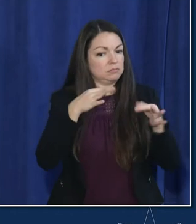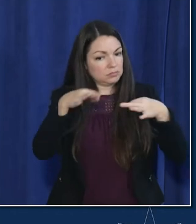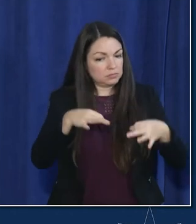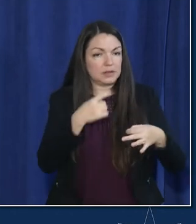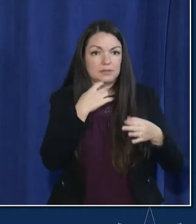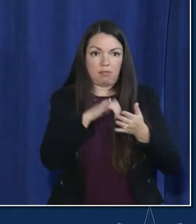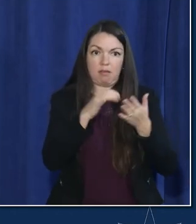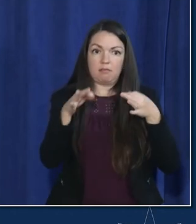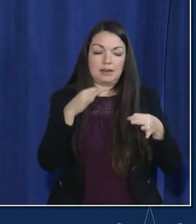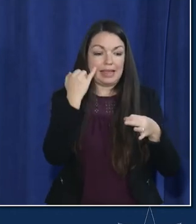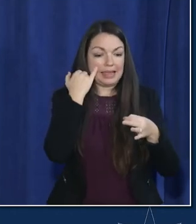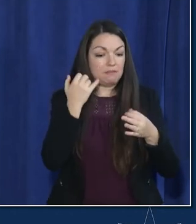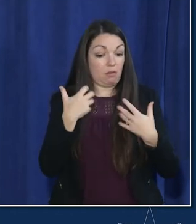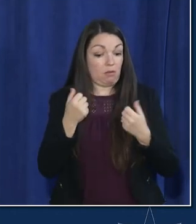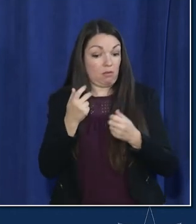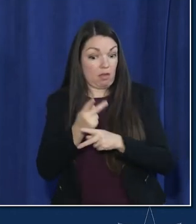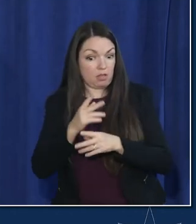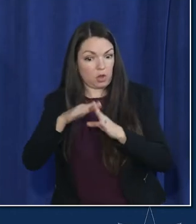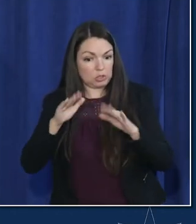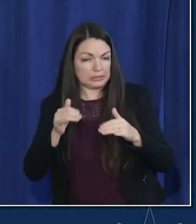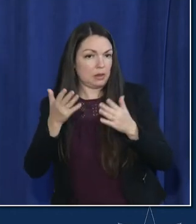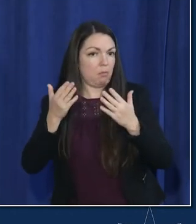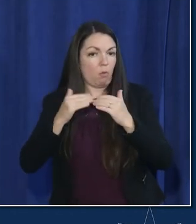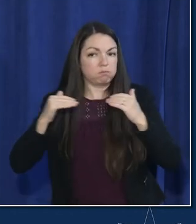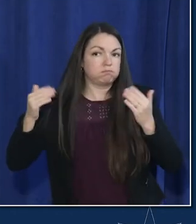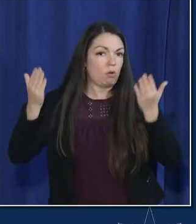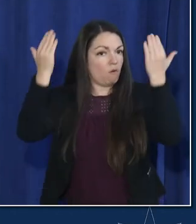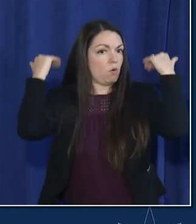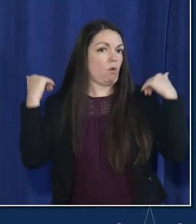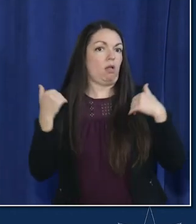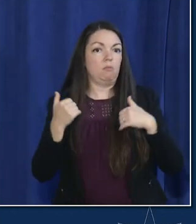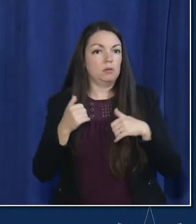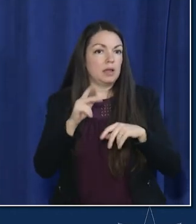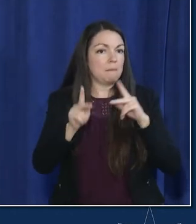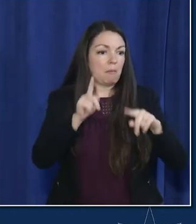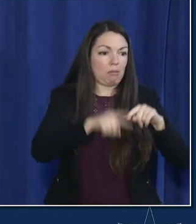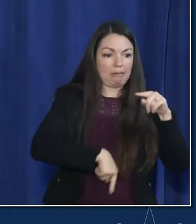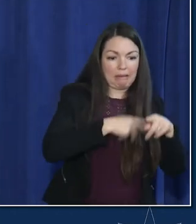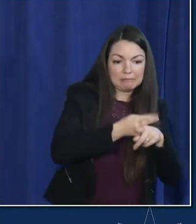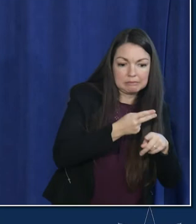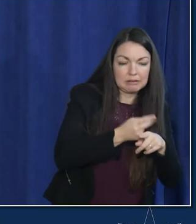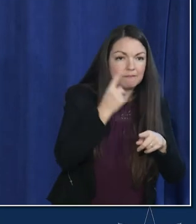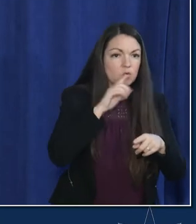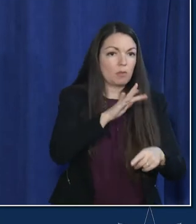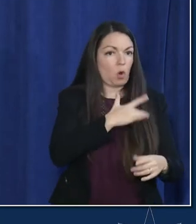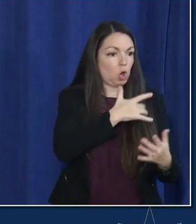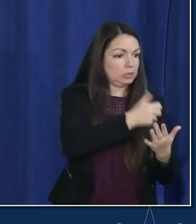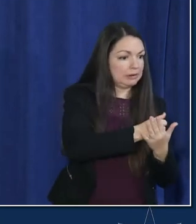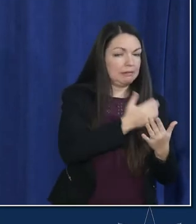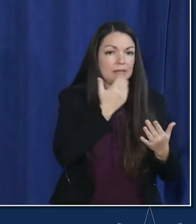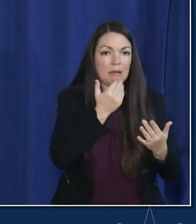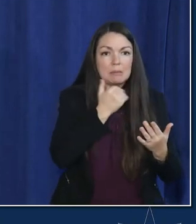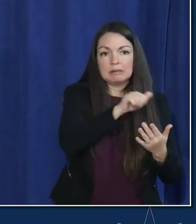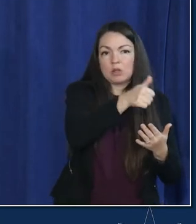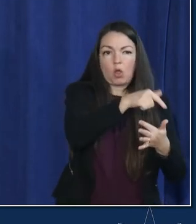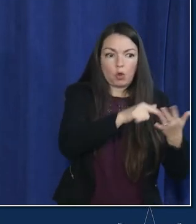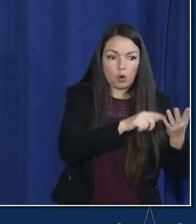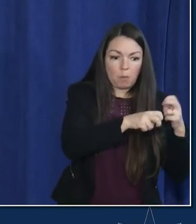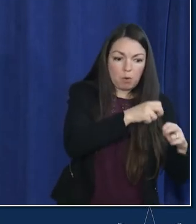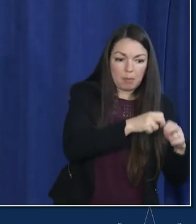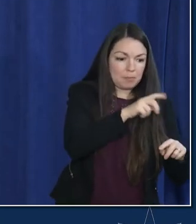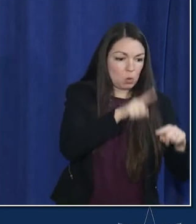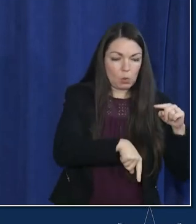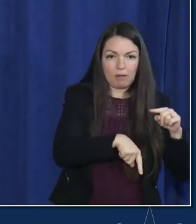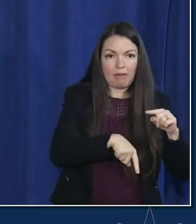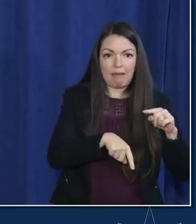you end up with so much indirect problems where people can't get treatment for their heart attacks and their diabetes and whatever else um that you